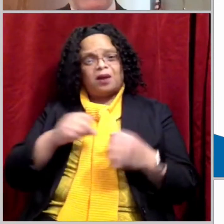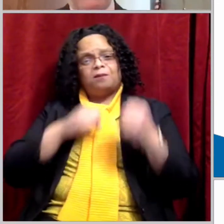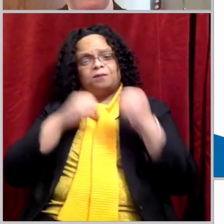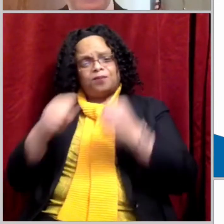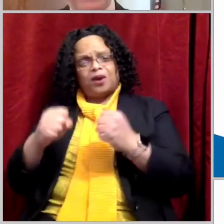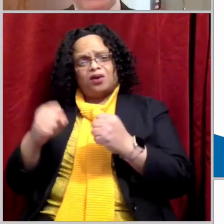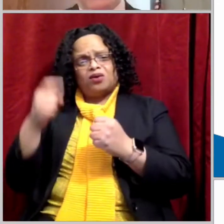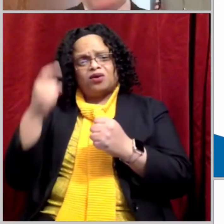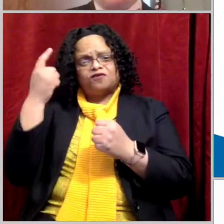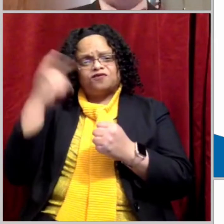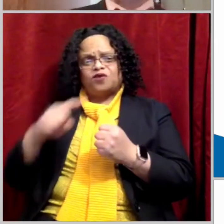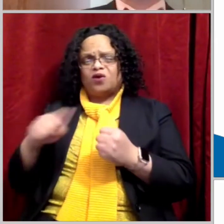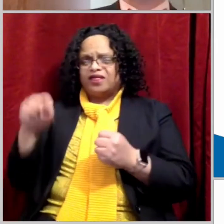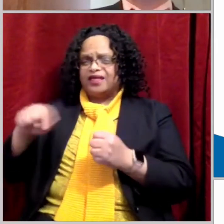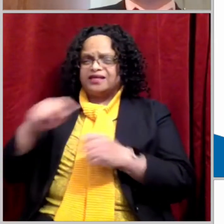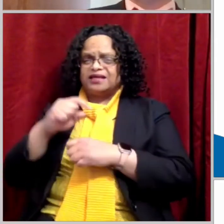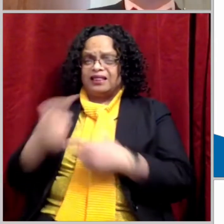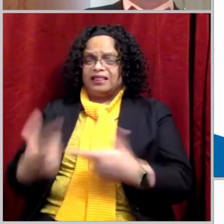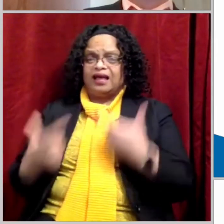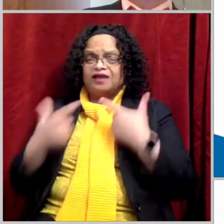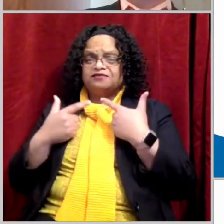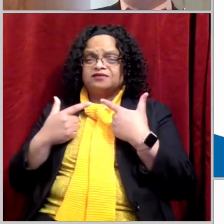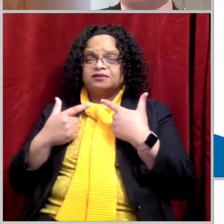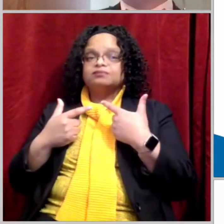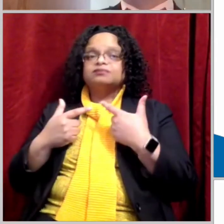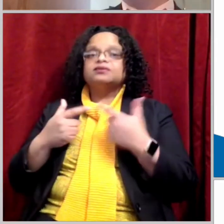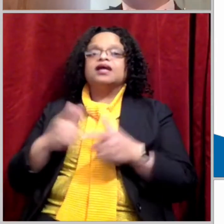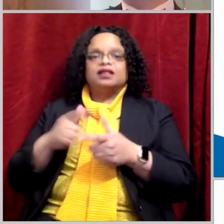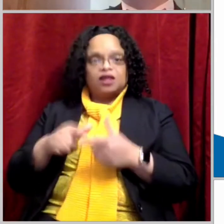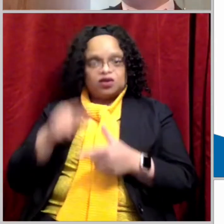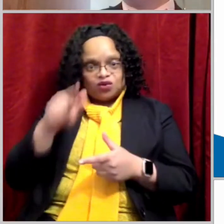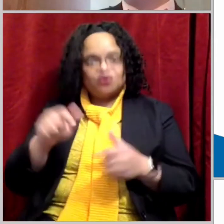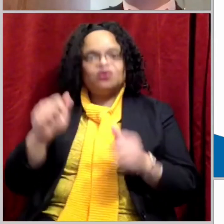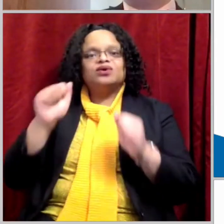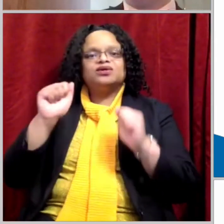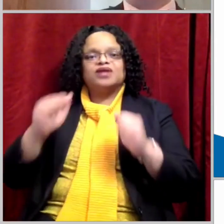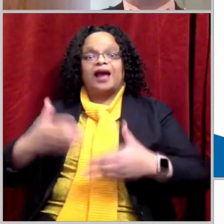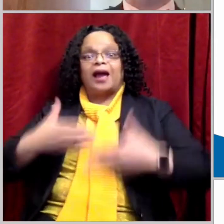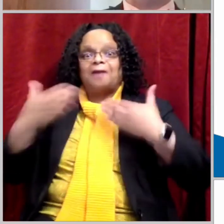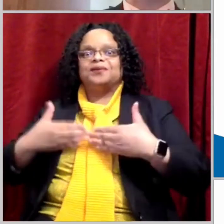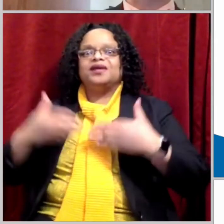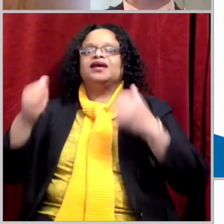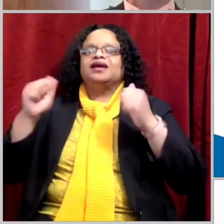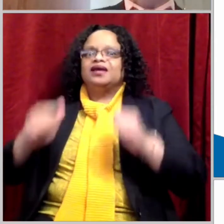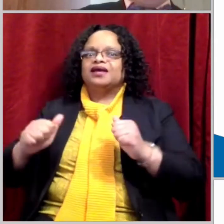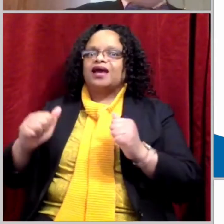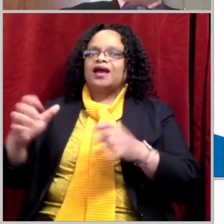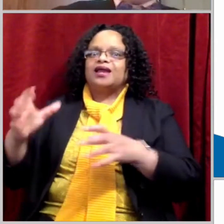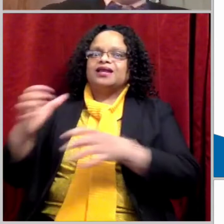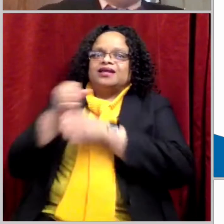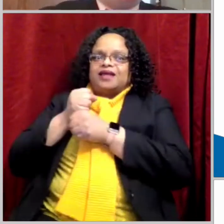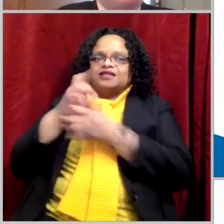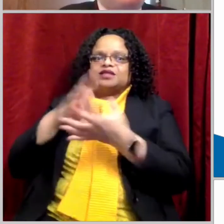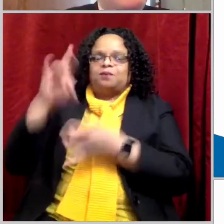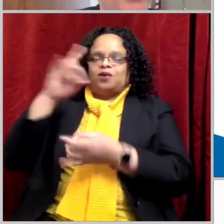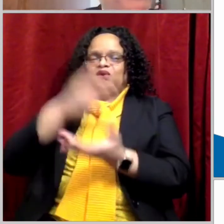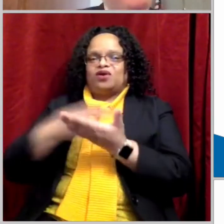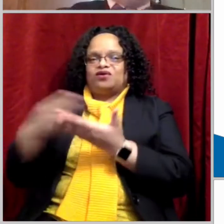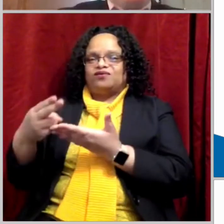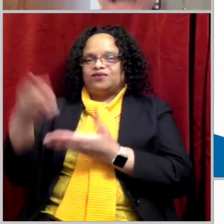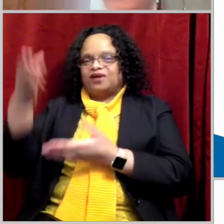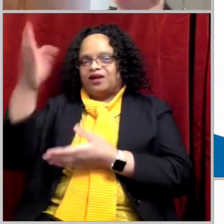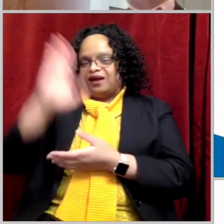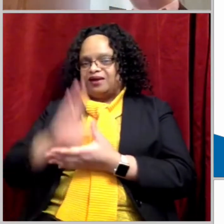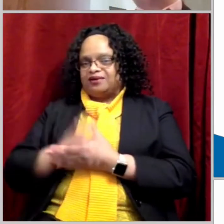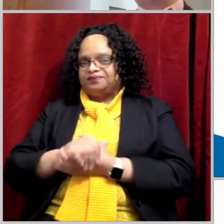this life, then you should be joyful that you can receive the Spirit of God. Even Jesus himself